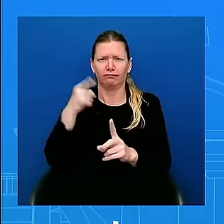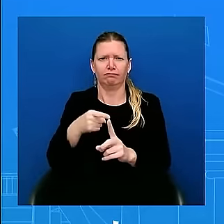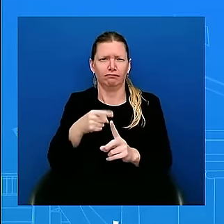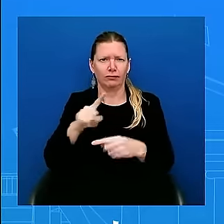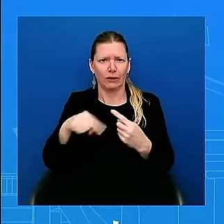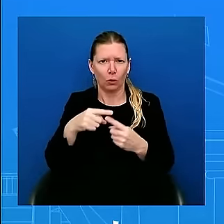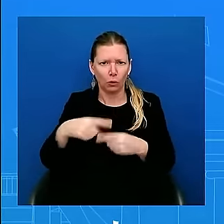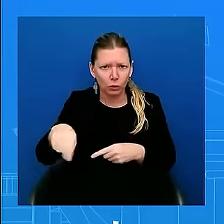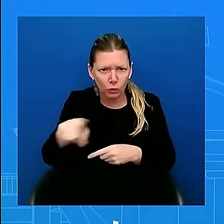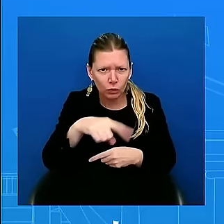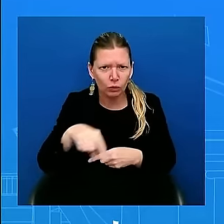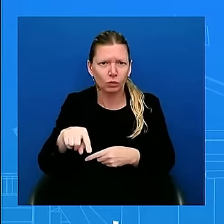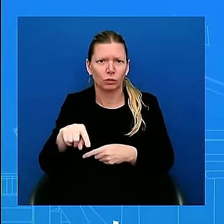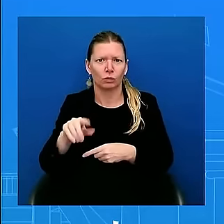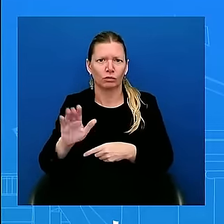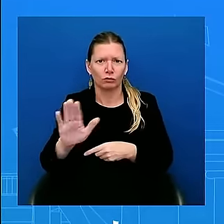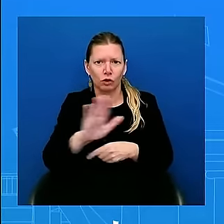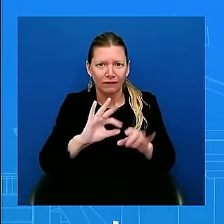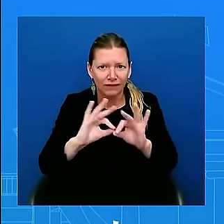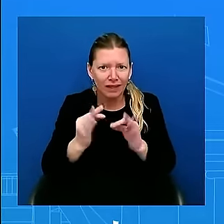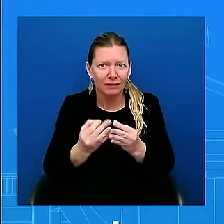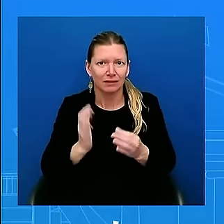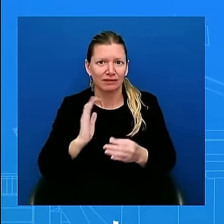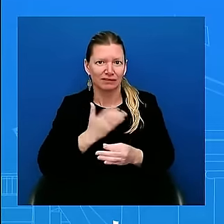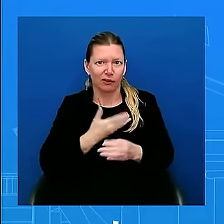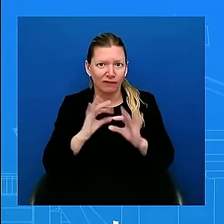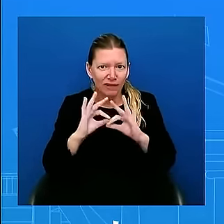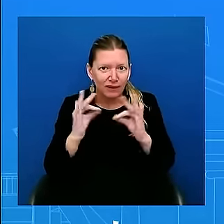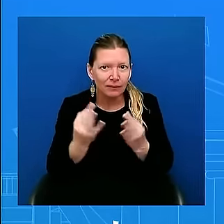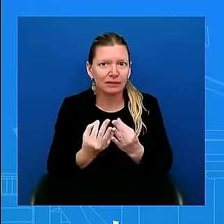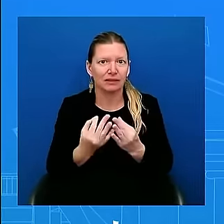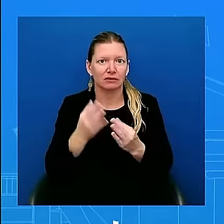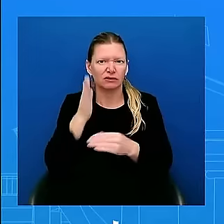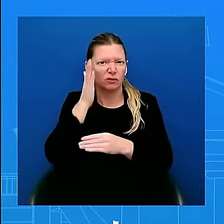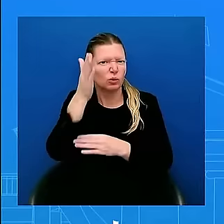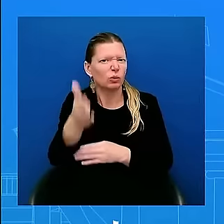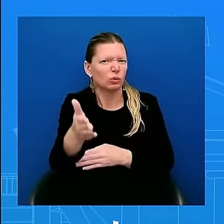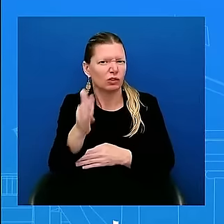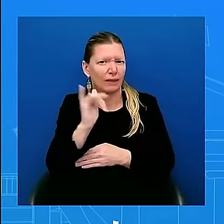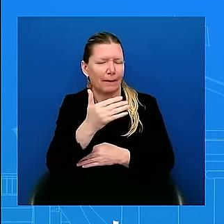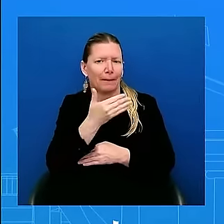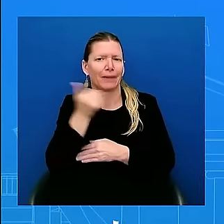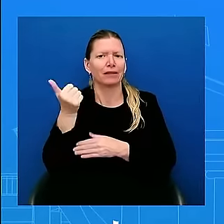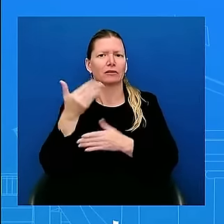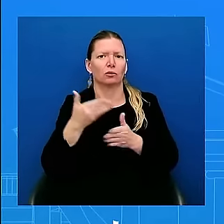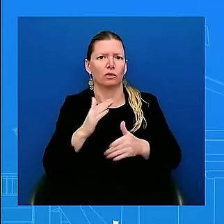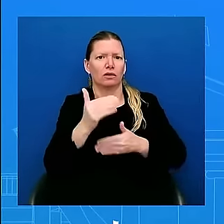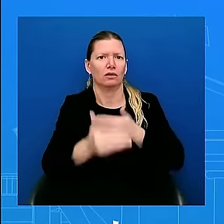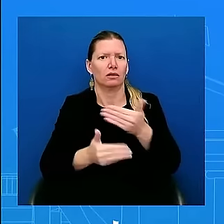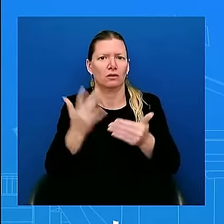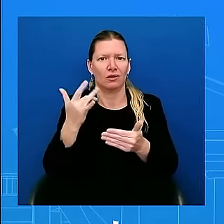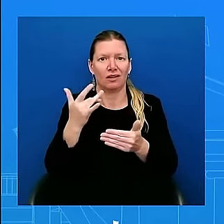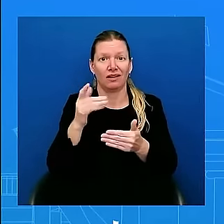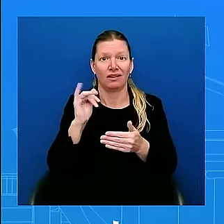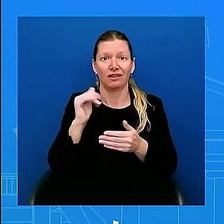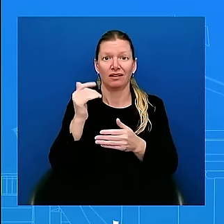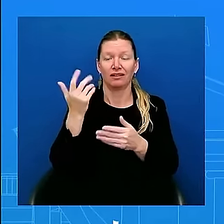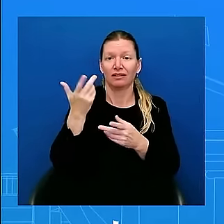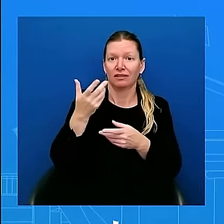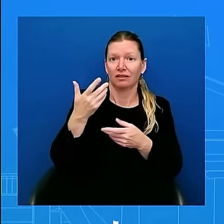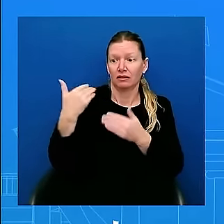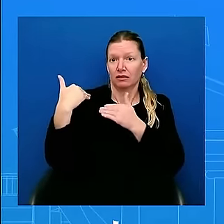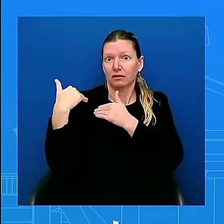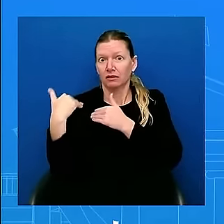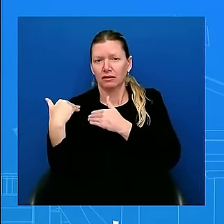to pass the torch to a new generation. That's the best way to unite our nation. You talked about unity. You talked about passing the torch.